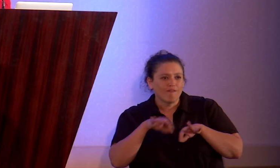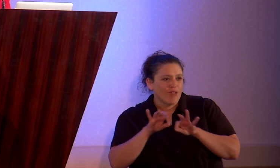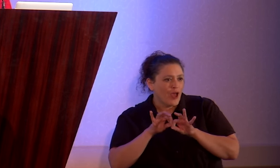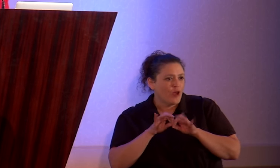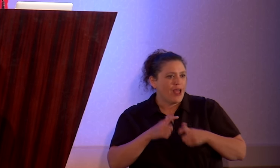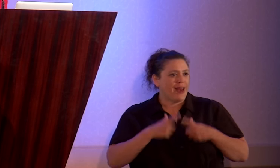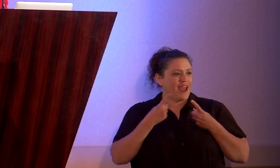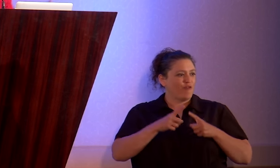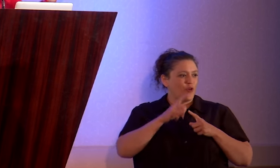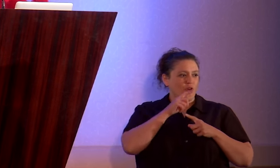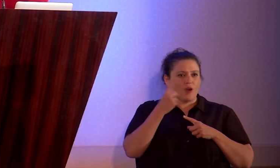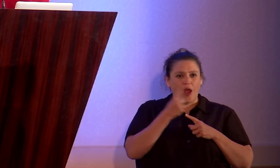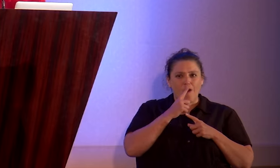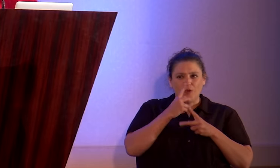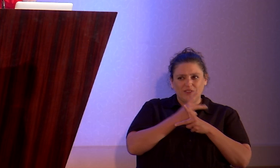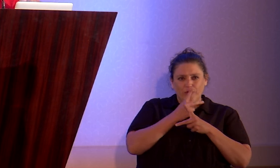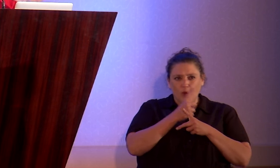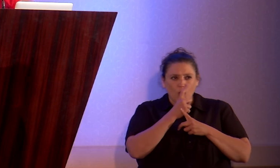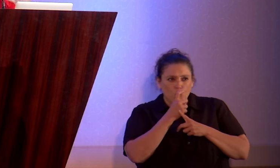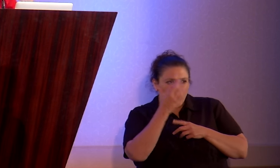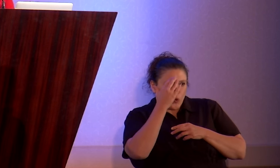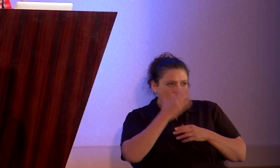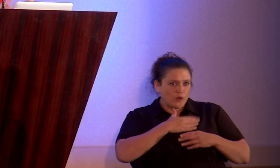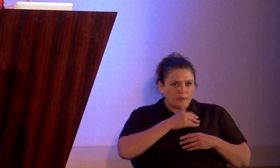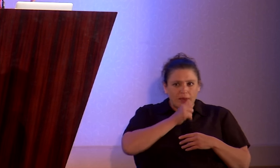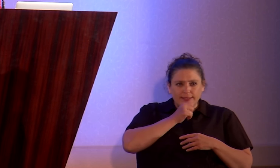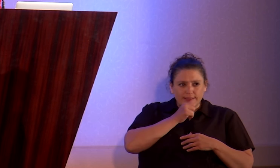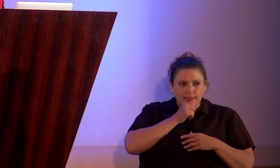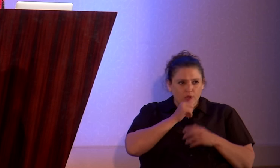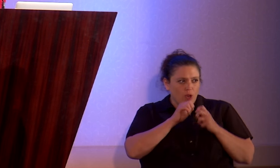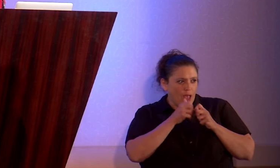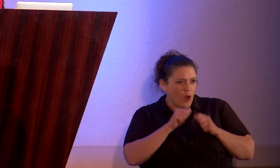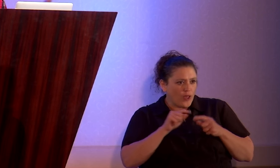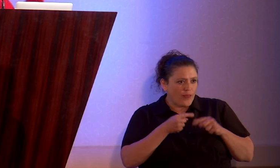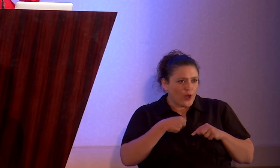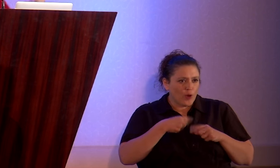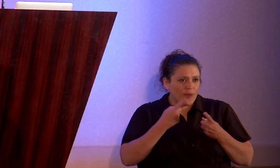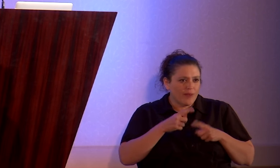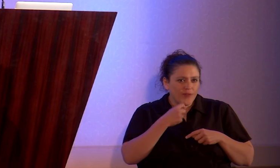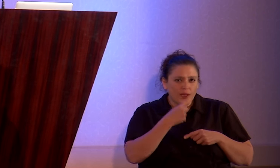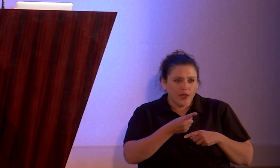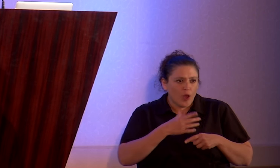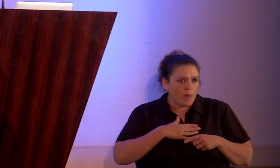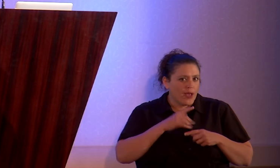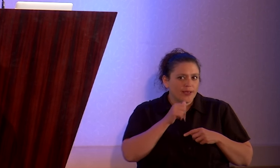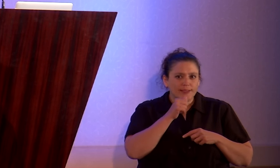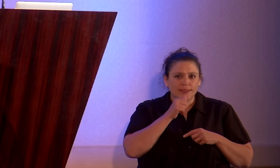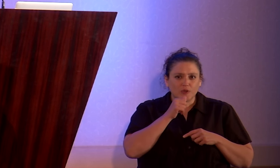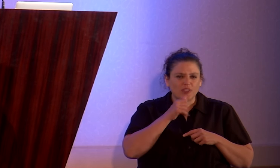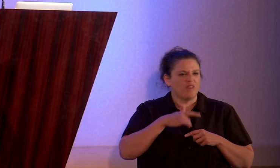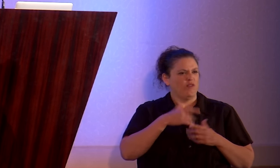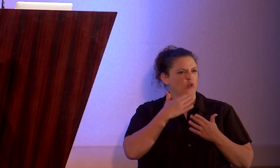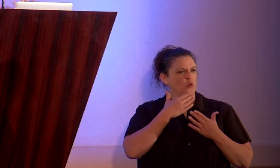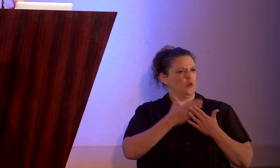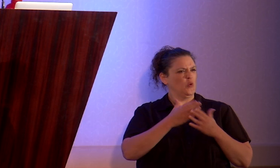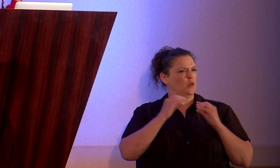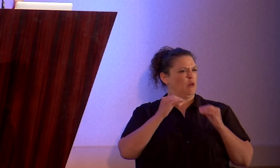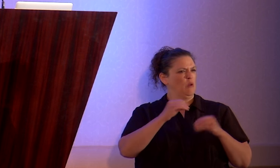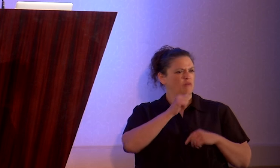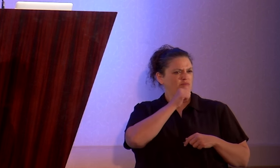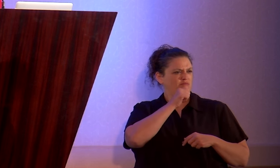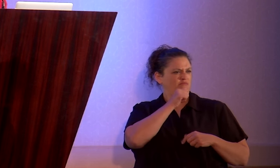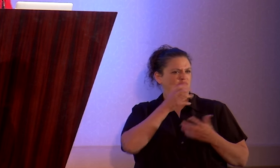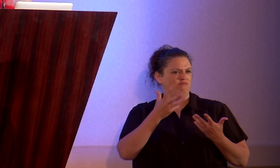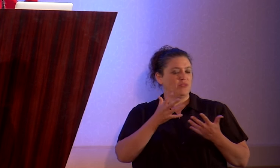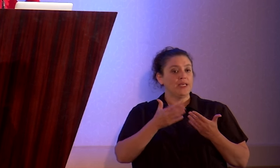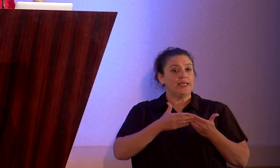constantly keeping track of who knows which secrets about you and how they could hurt you if they tell, that feels good. It's easier to